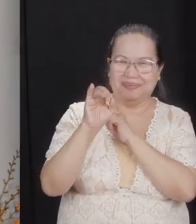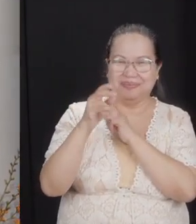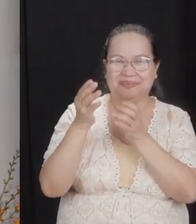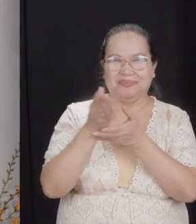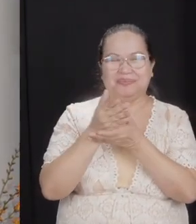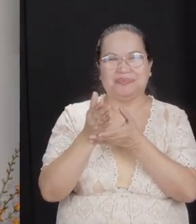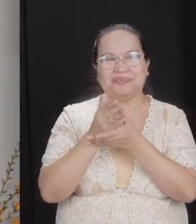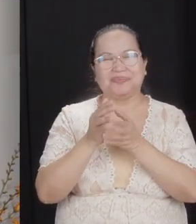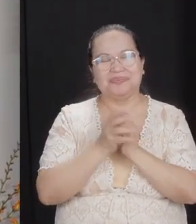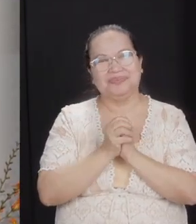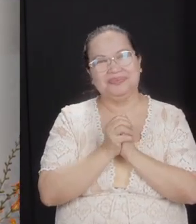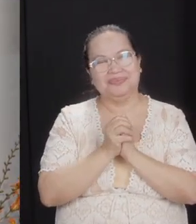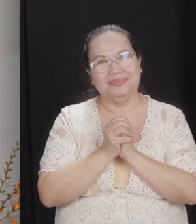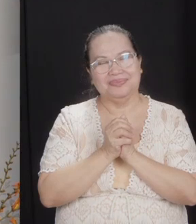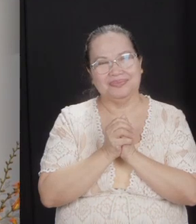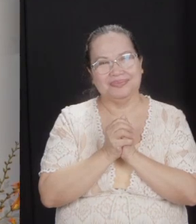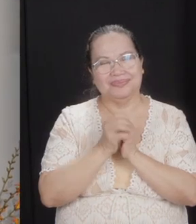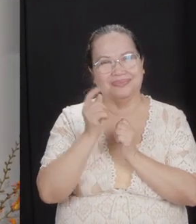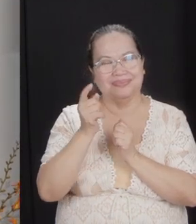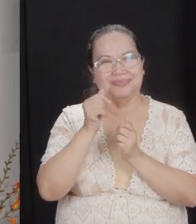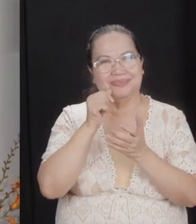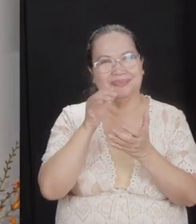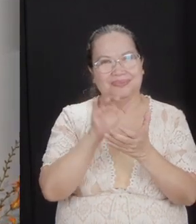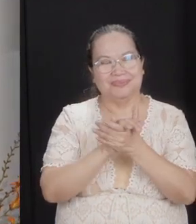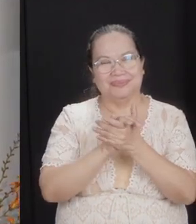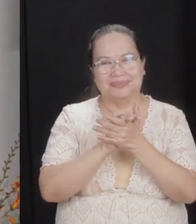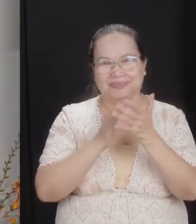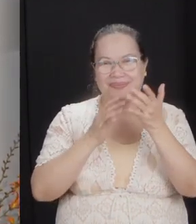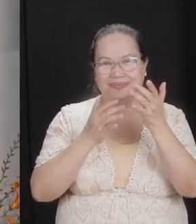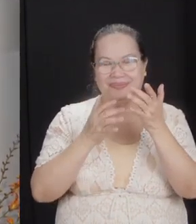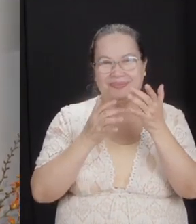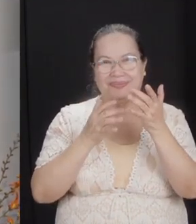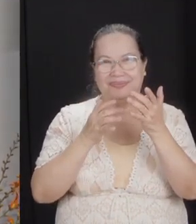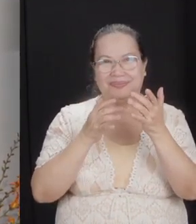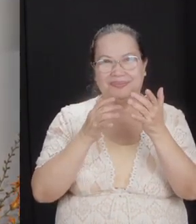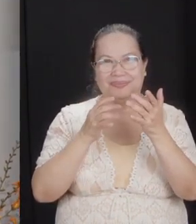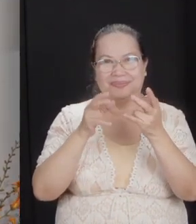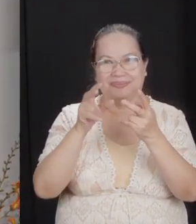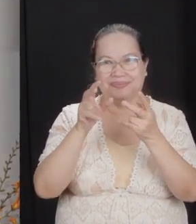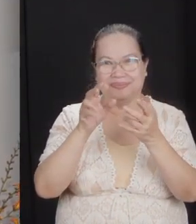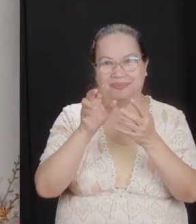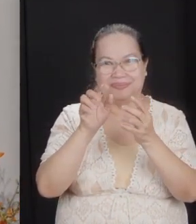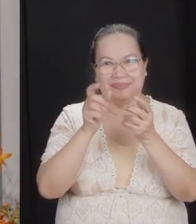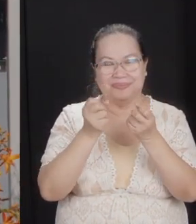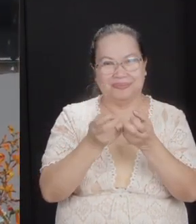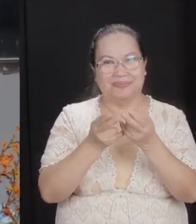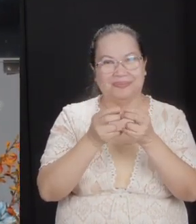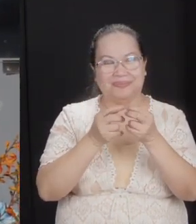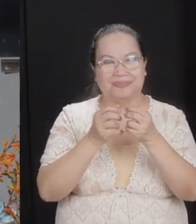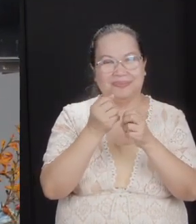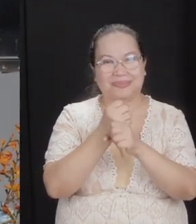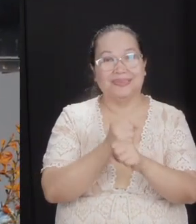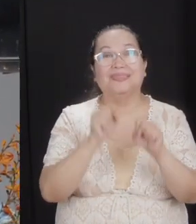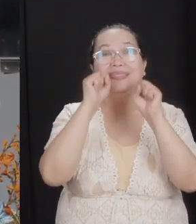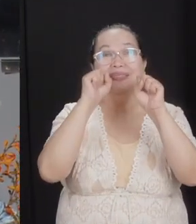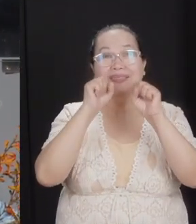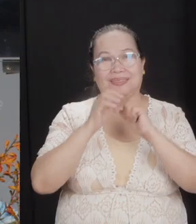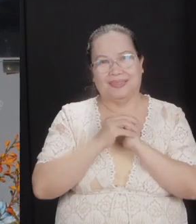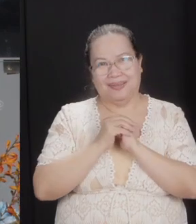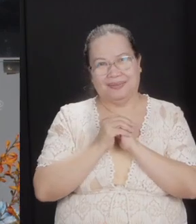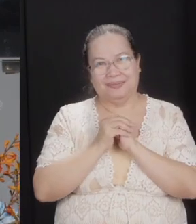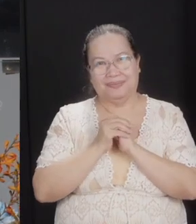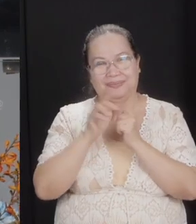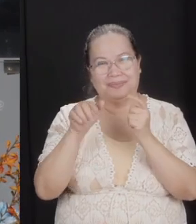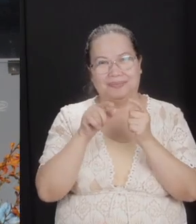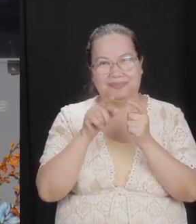share this. He and his wife got saved. He and his partner, living partner, got saved. And then